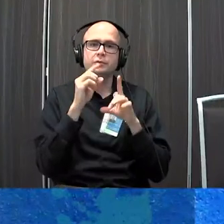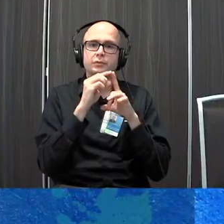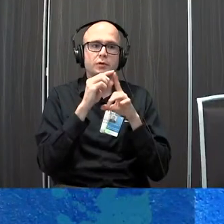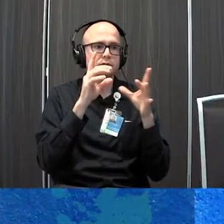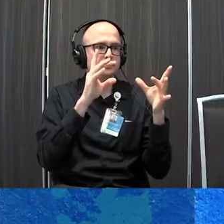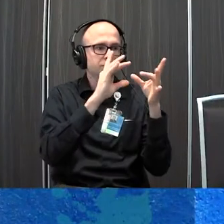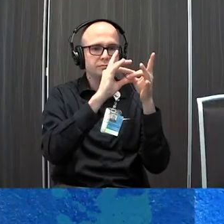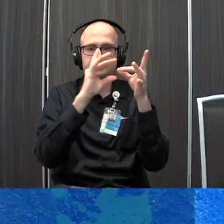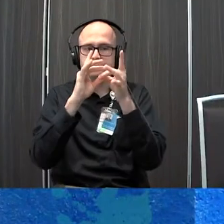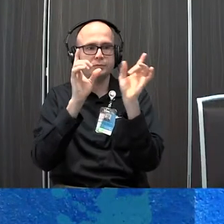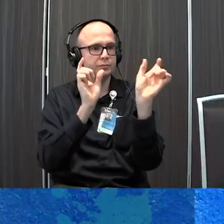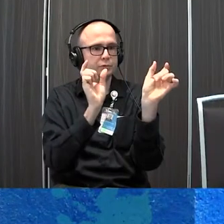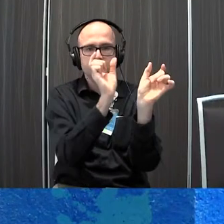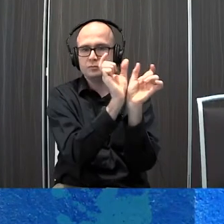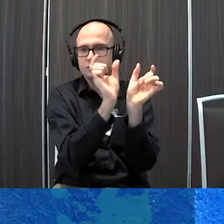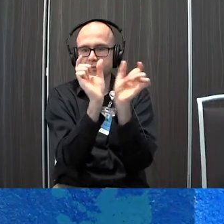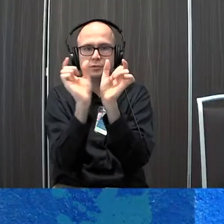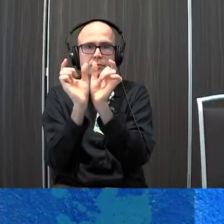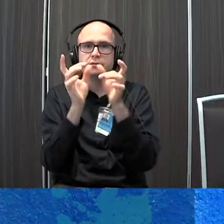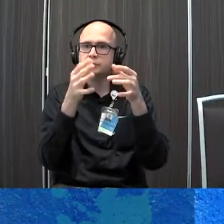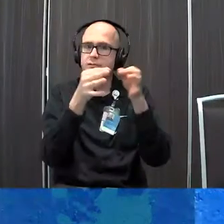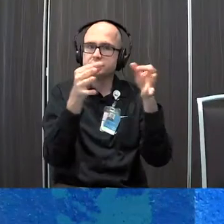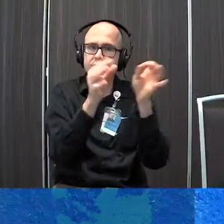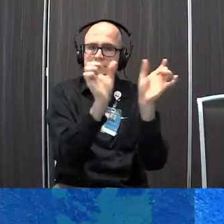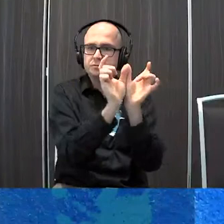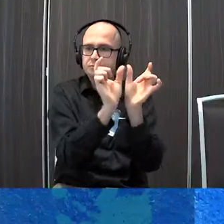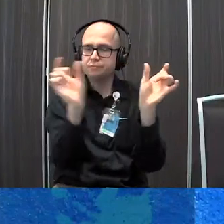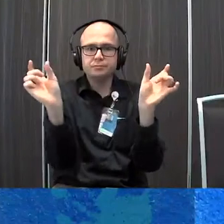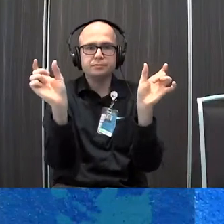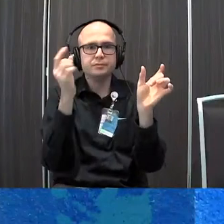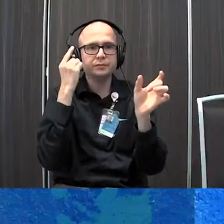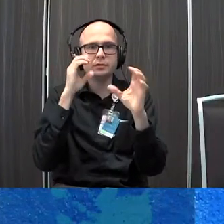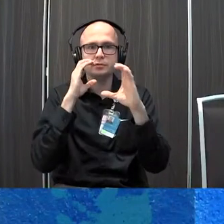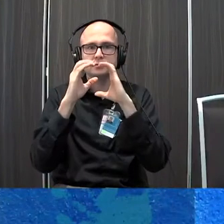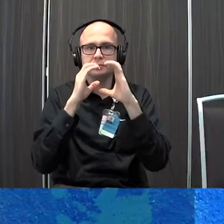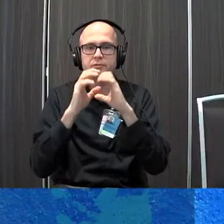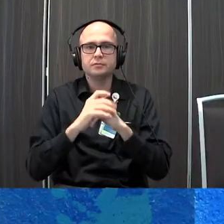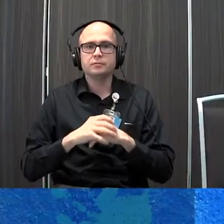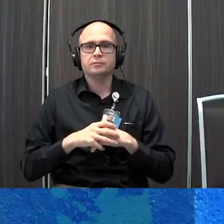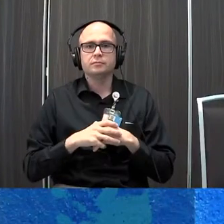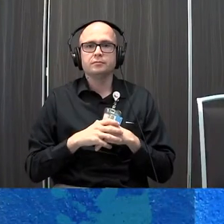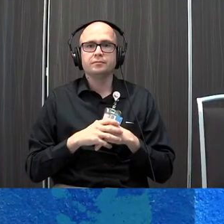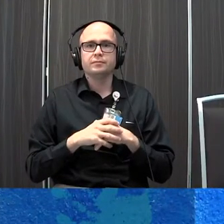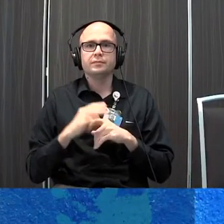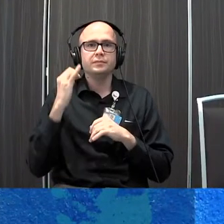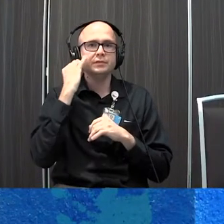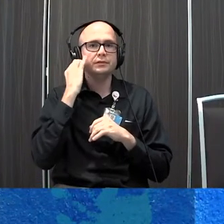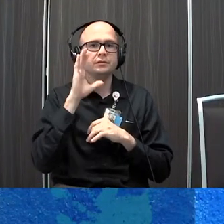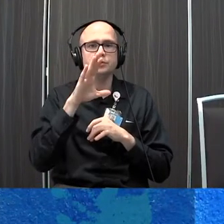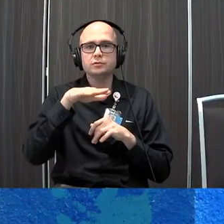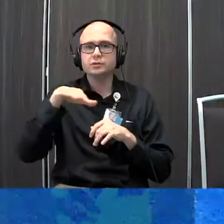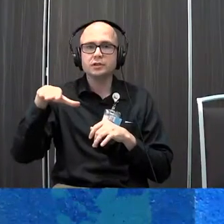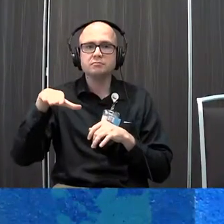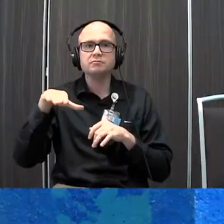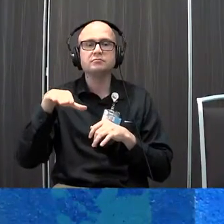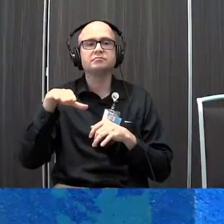together building longer sentences for communication and and if your child is